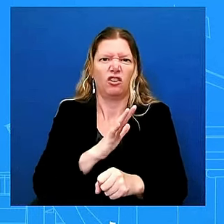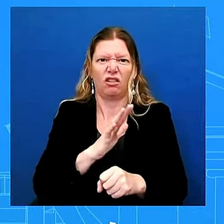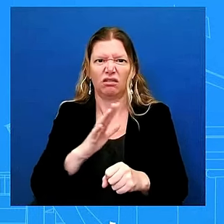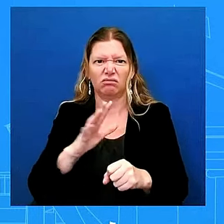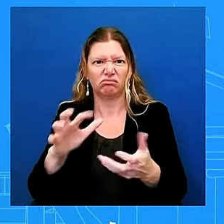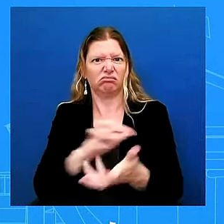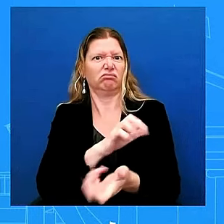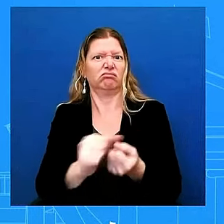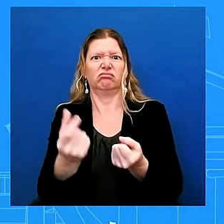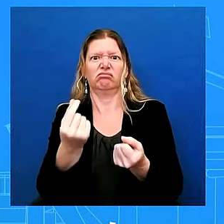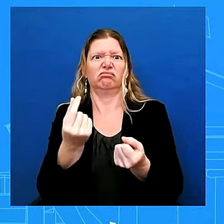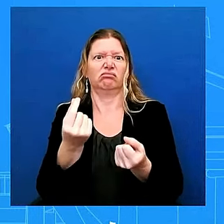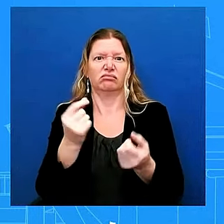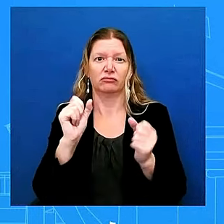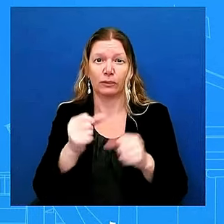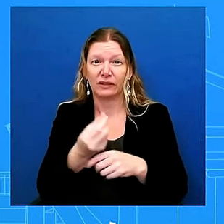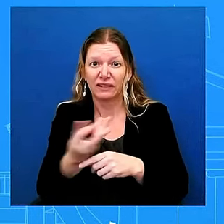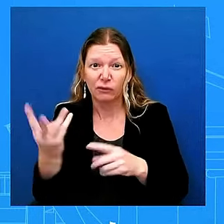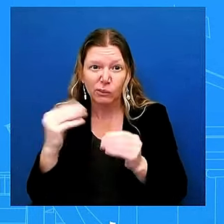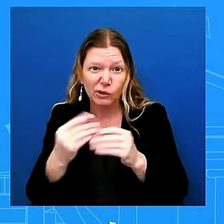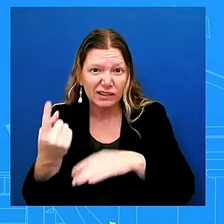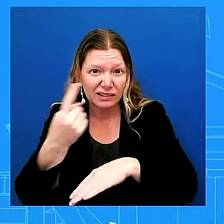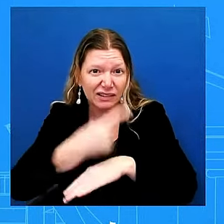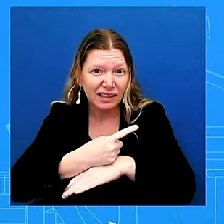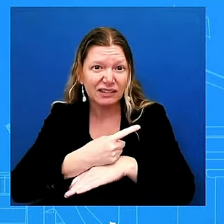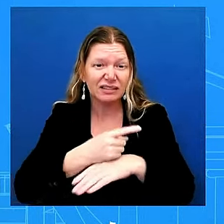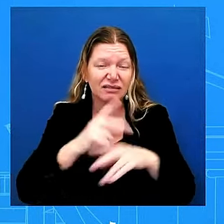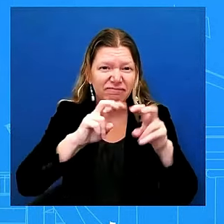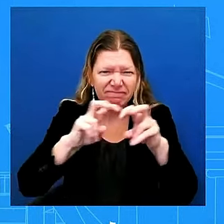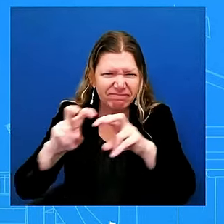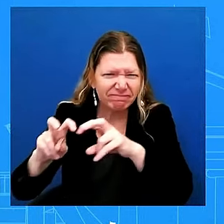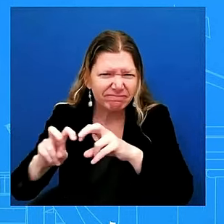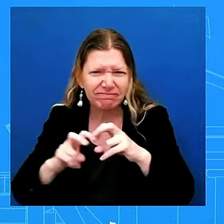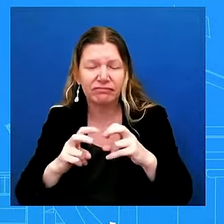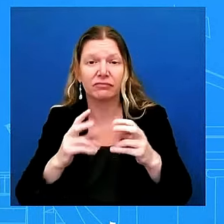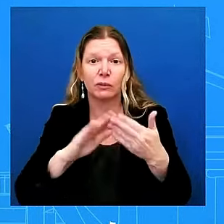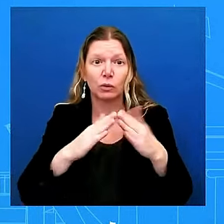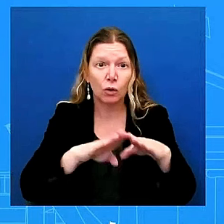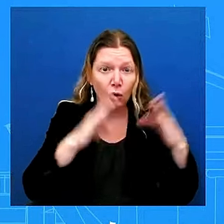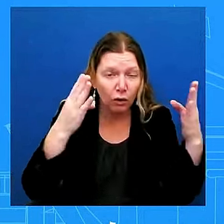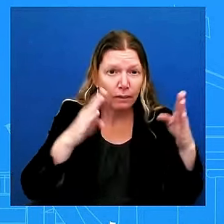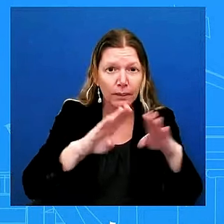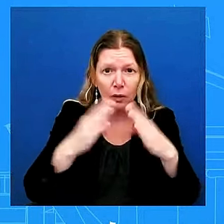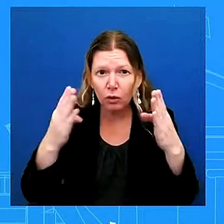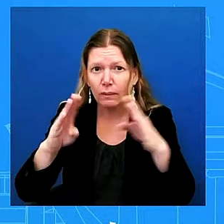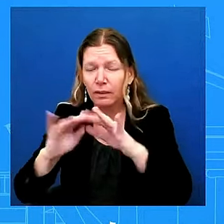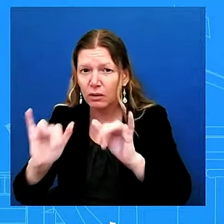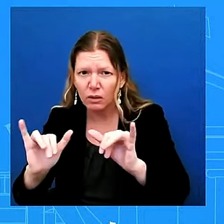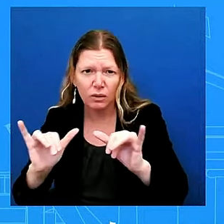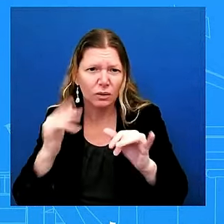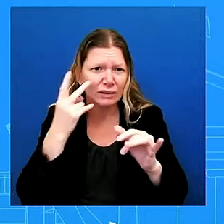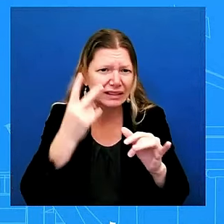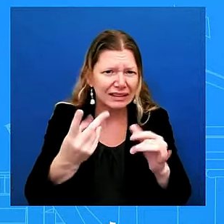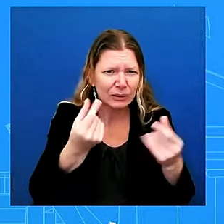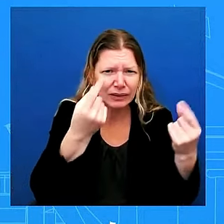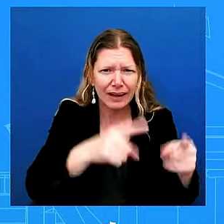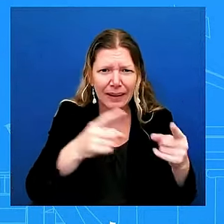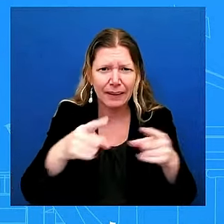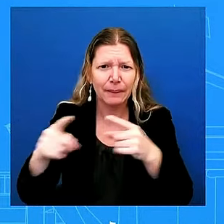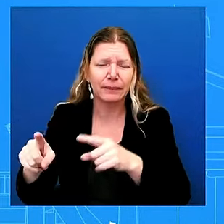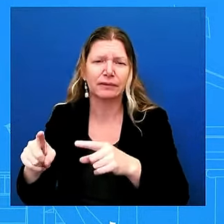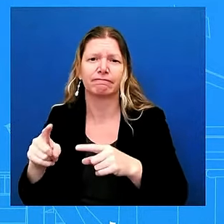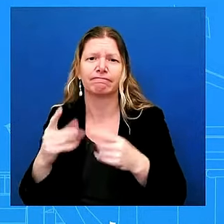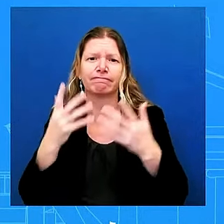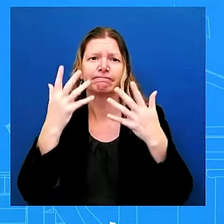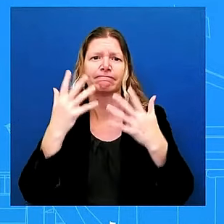and we can get in and really understand what's happened to them unfortunately we know that the first information we receive is often